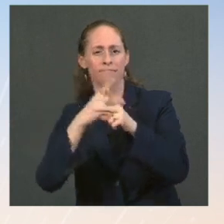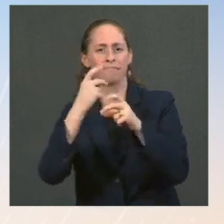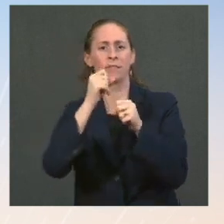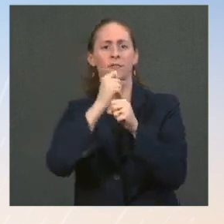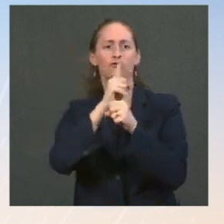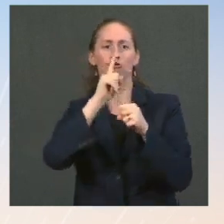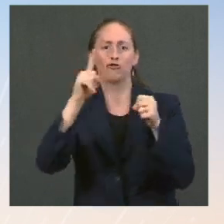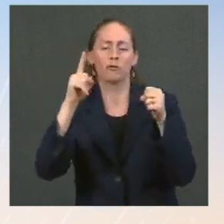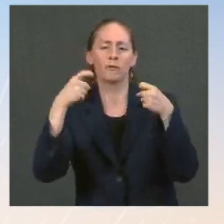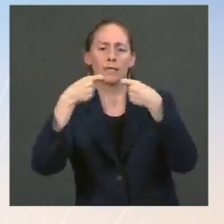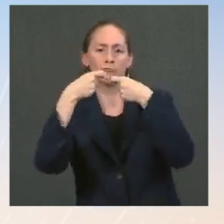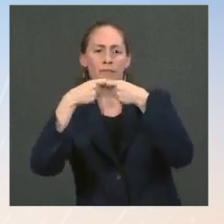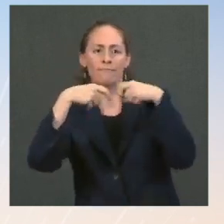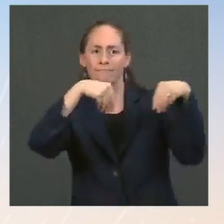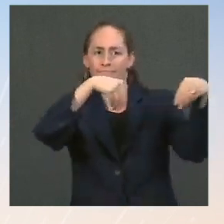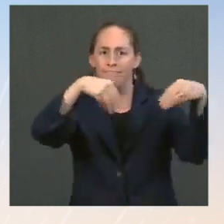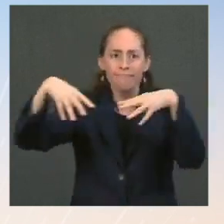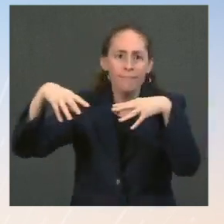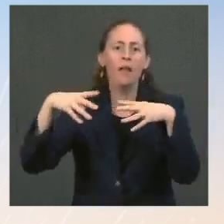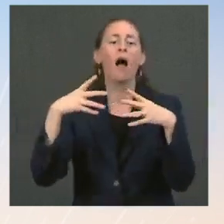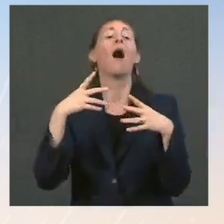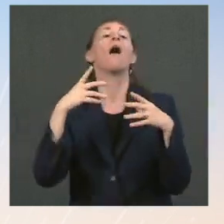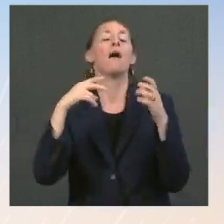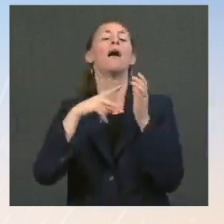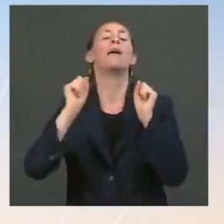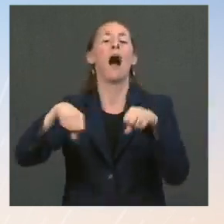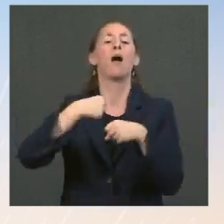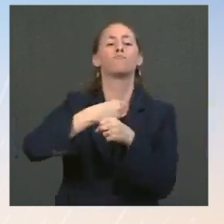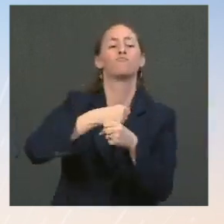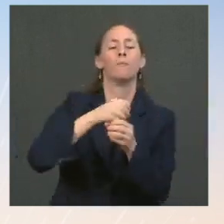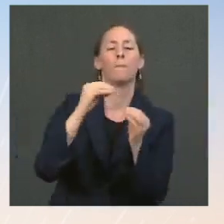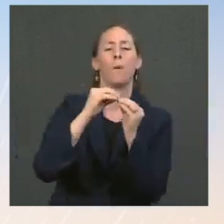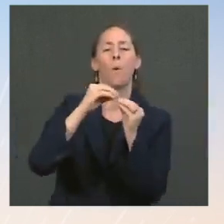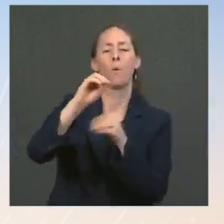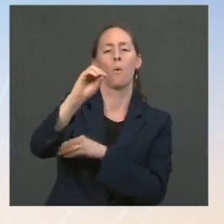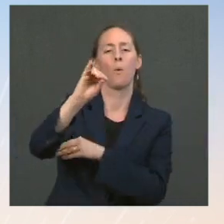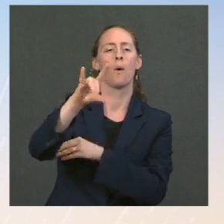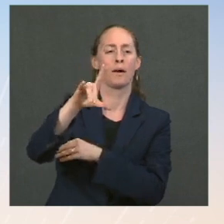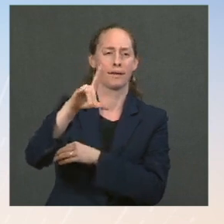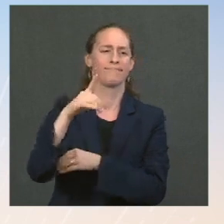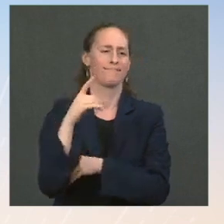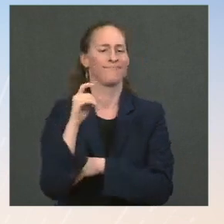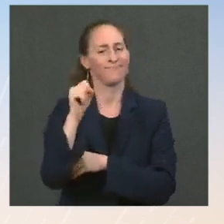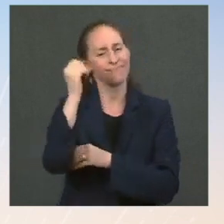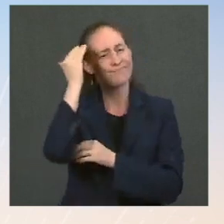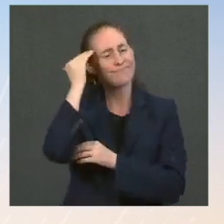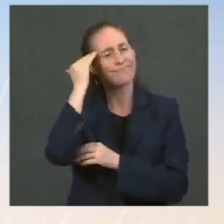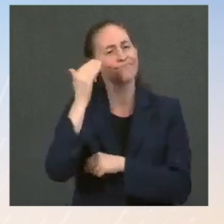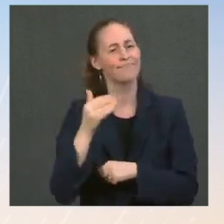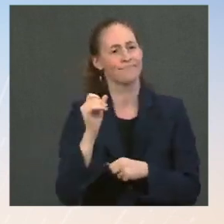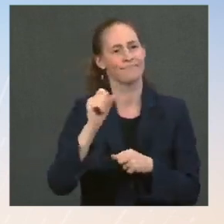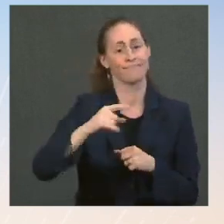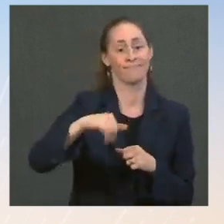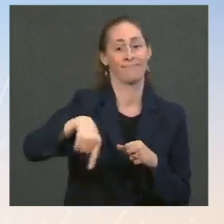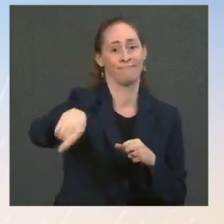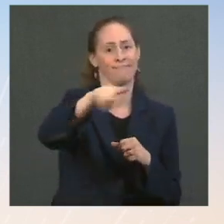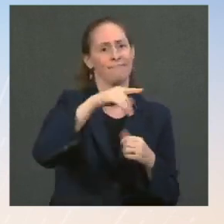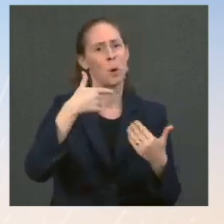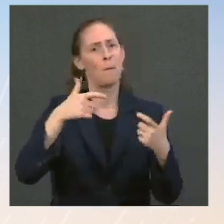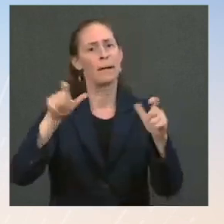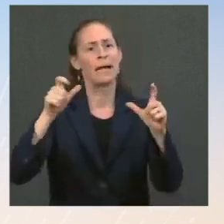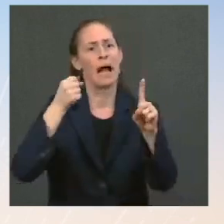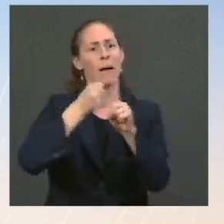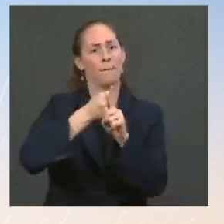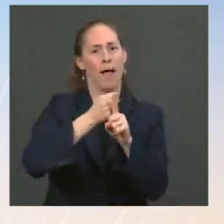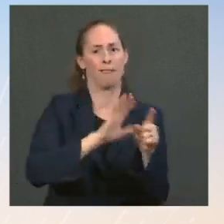get back online for production to ensure that did not have an impact on oil prices and gasoline here. And the